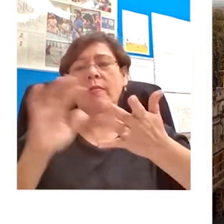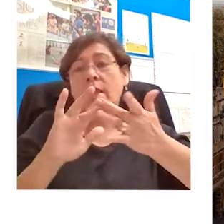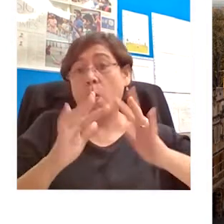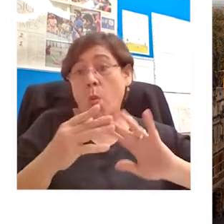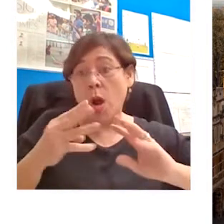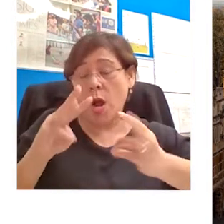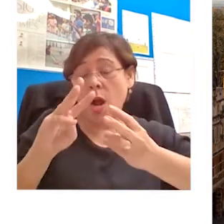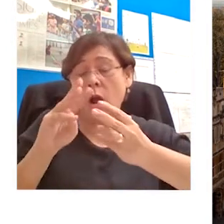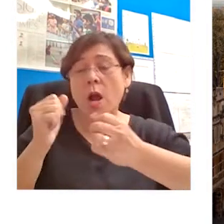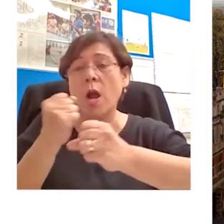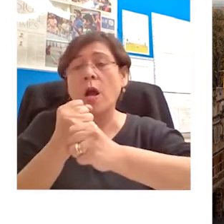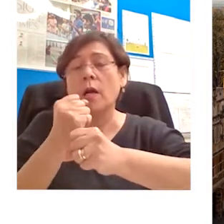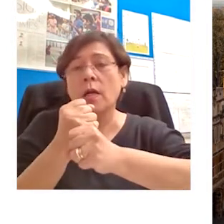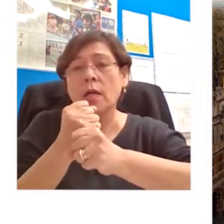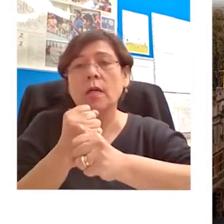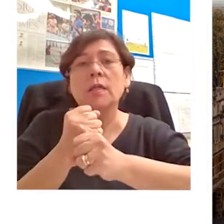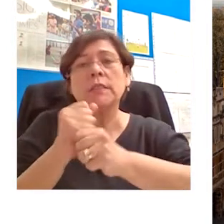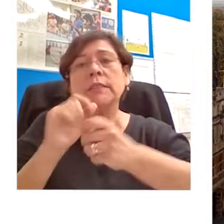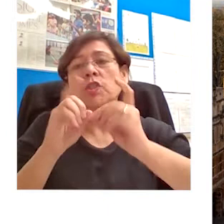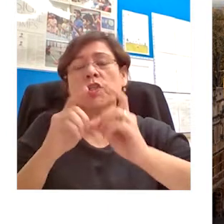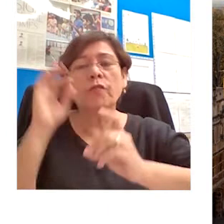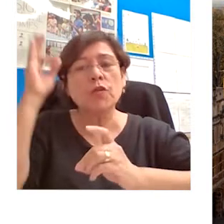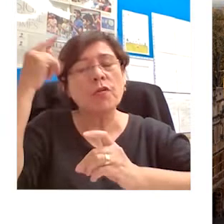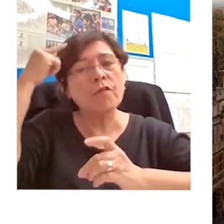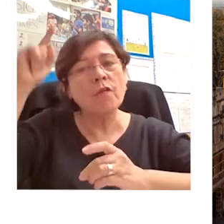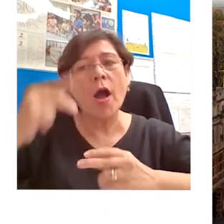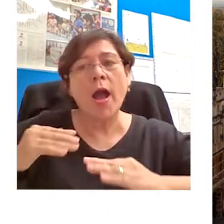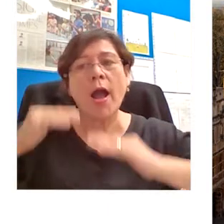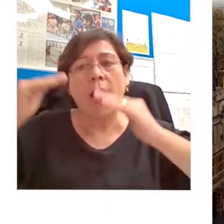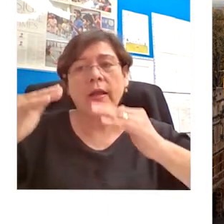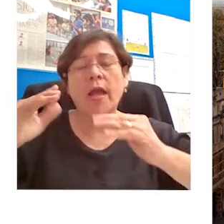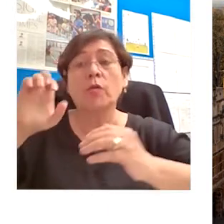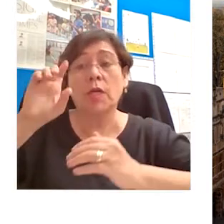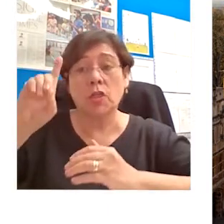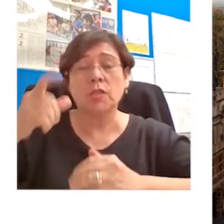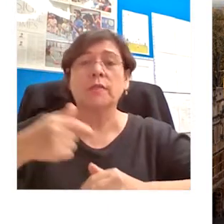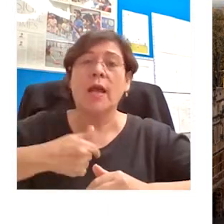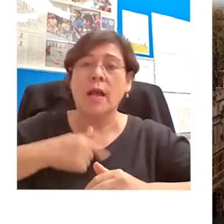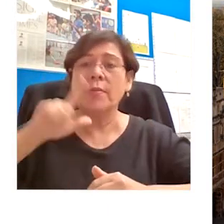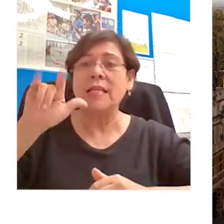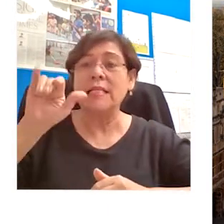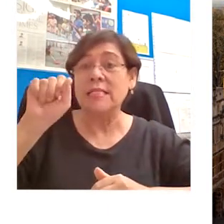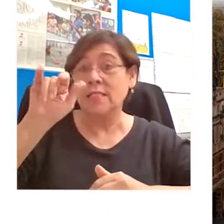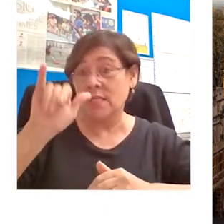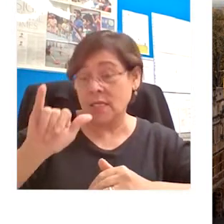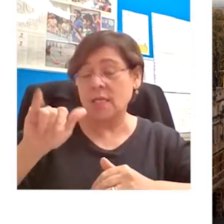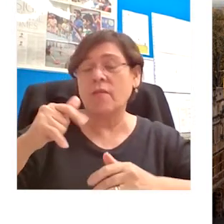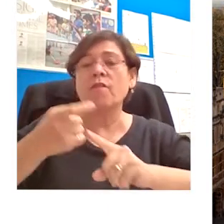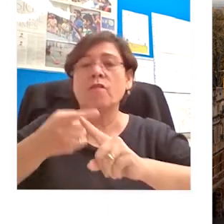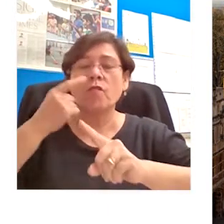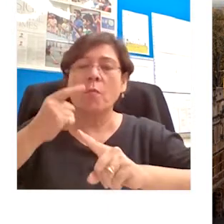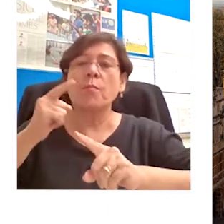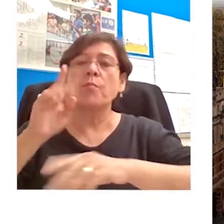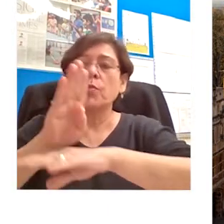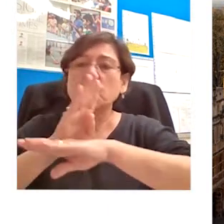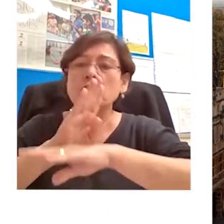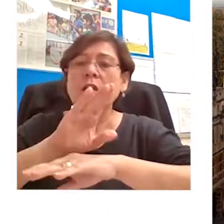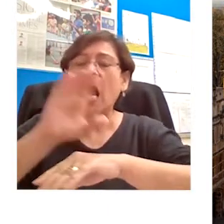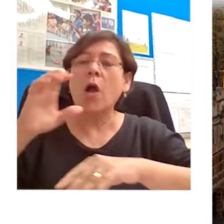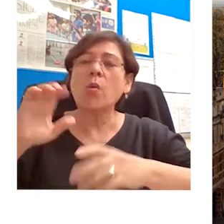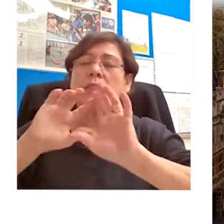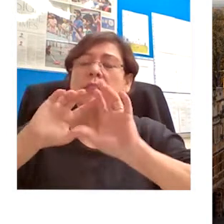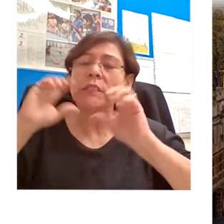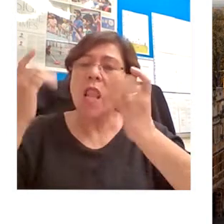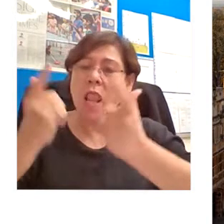Higher Education. I'm Lissi Vadakel, Head of Education at British Council Singapore. For those of you who are joining us for the